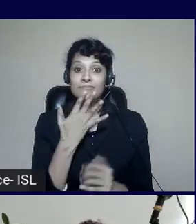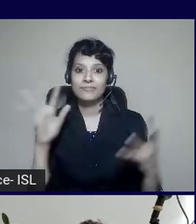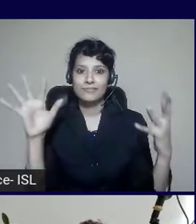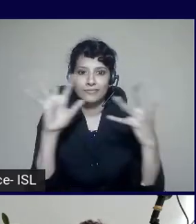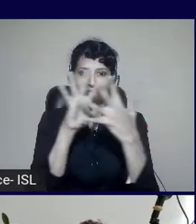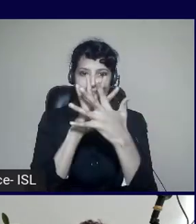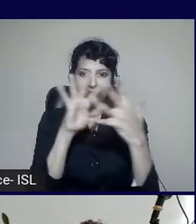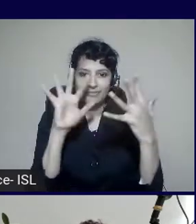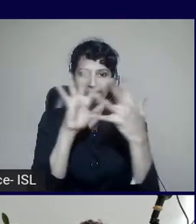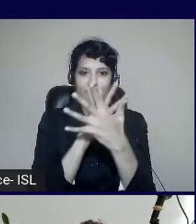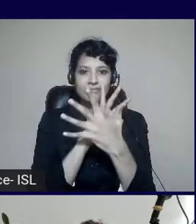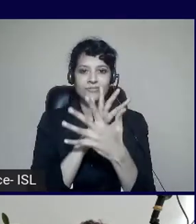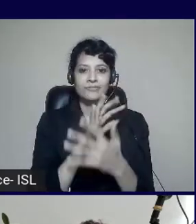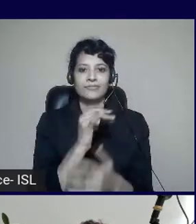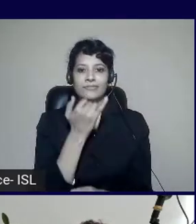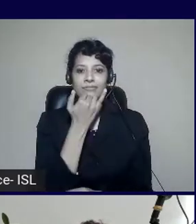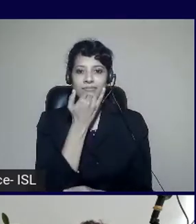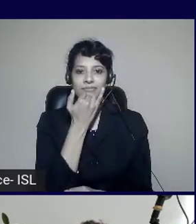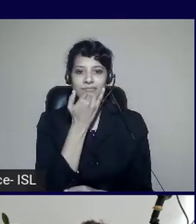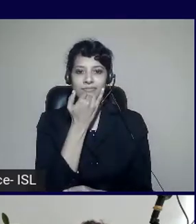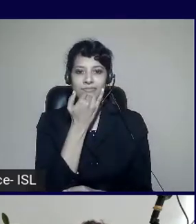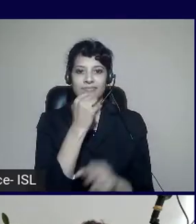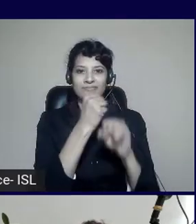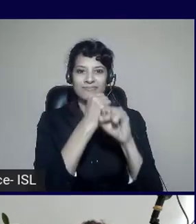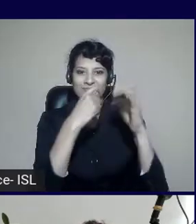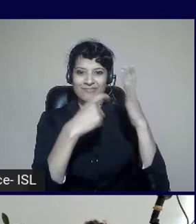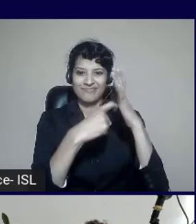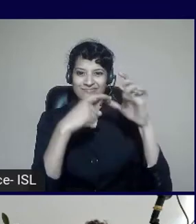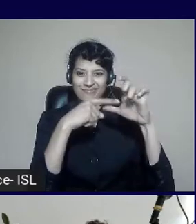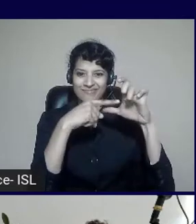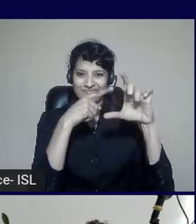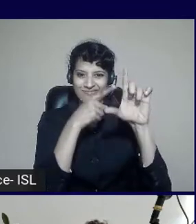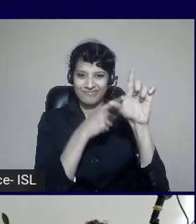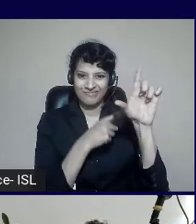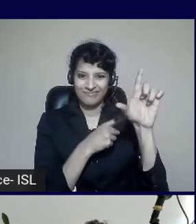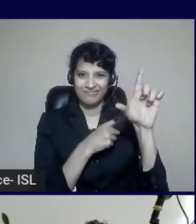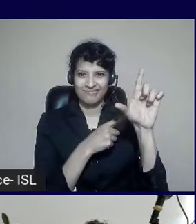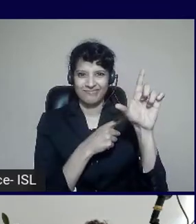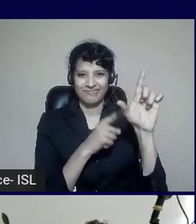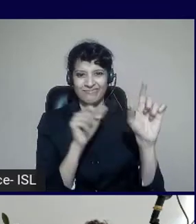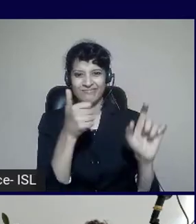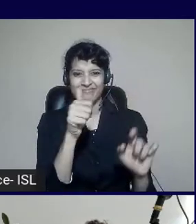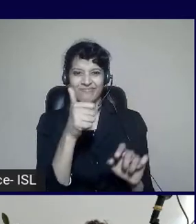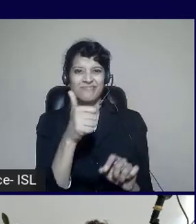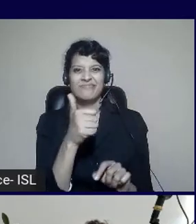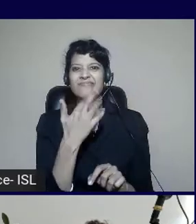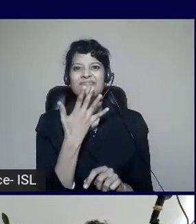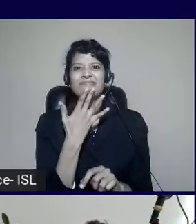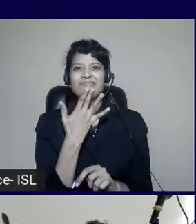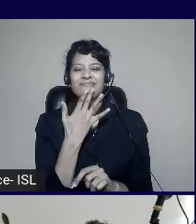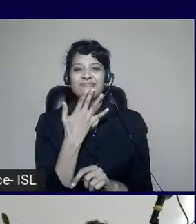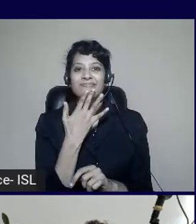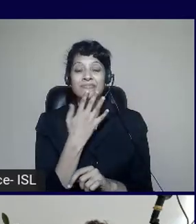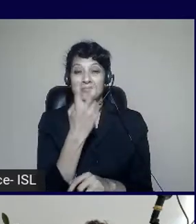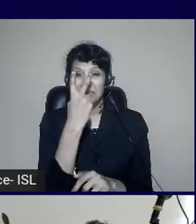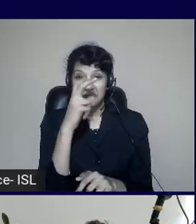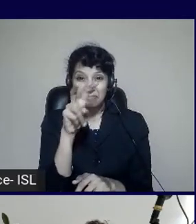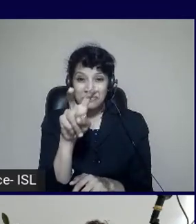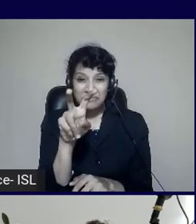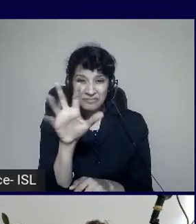And gray on gray. That's not good color. I mean people who have failing eyesight won't be able to see that.